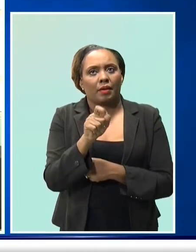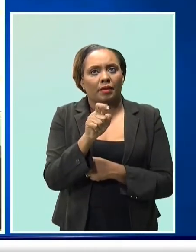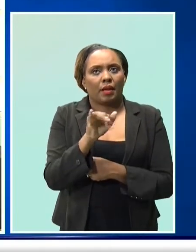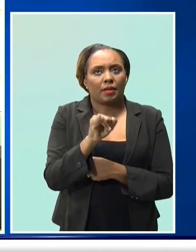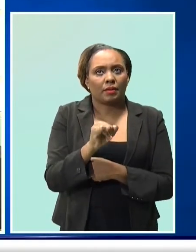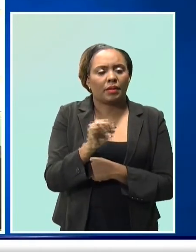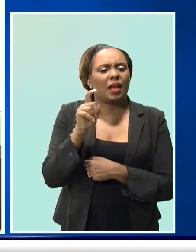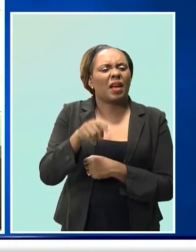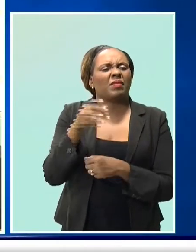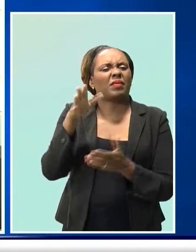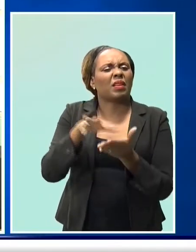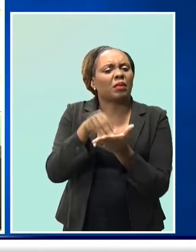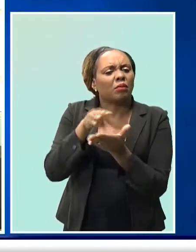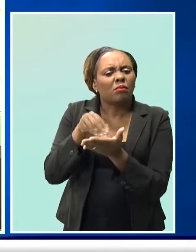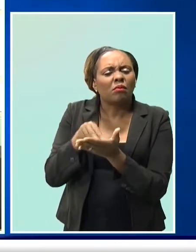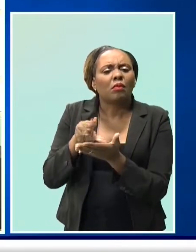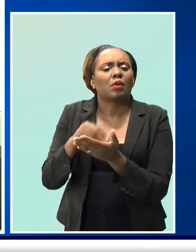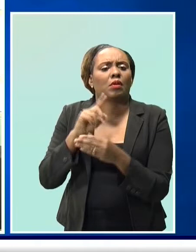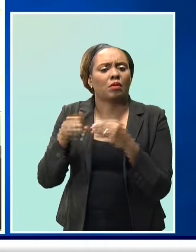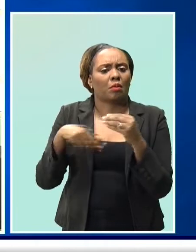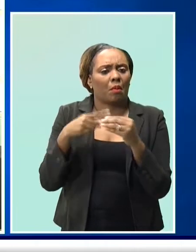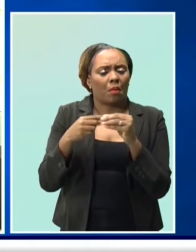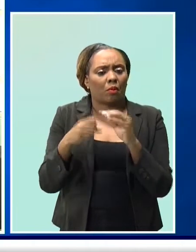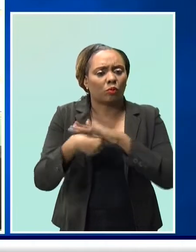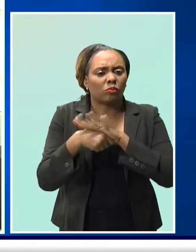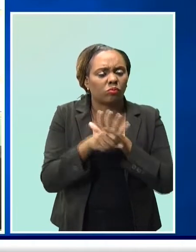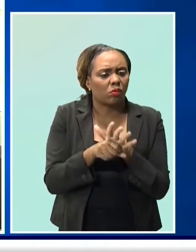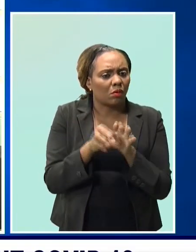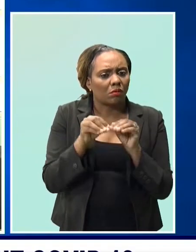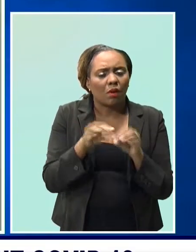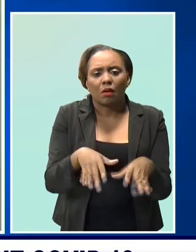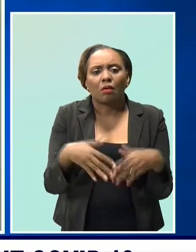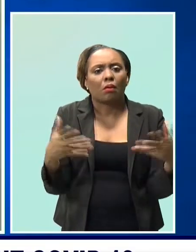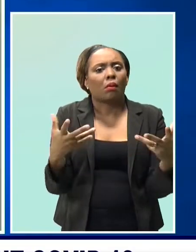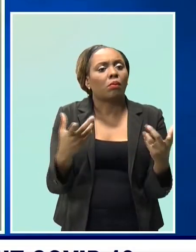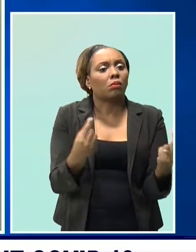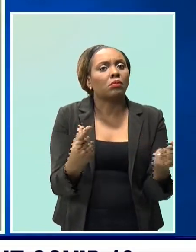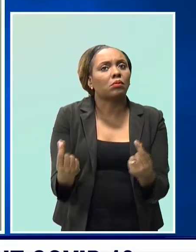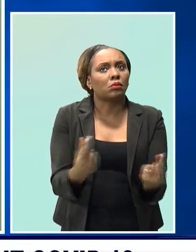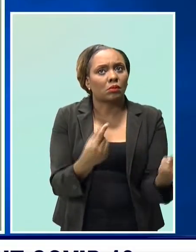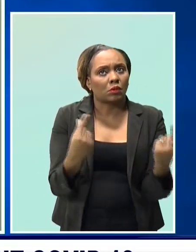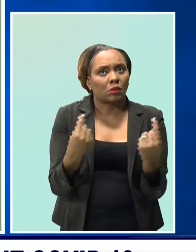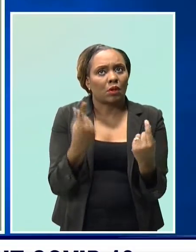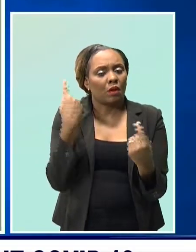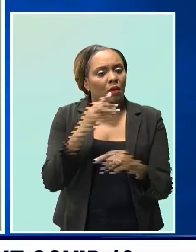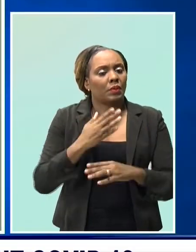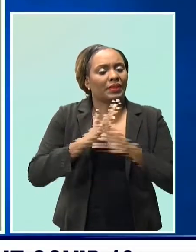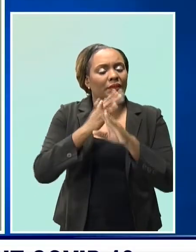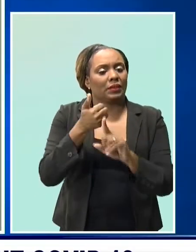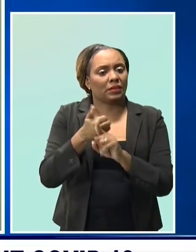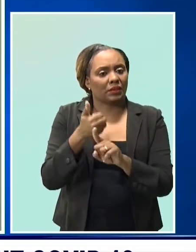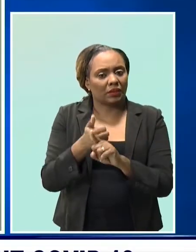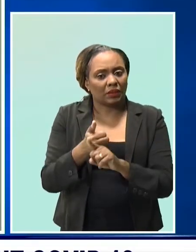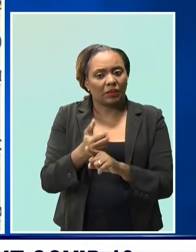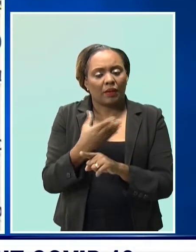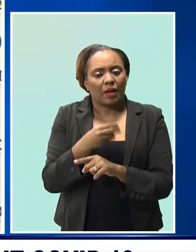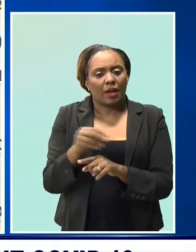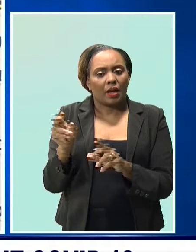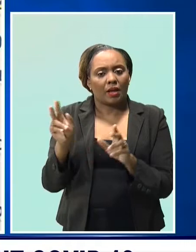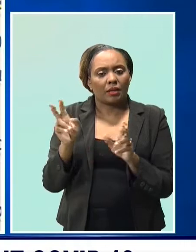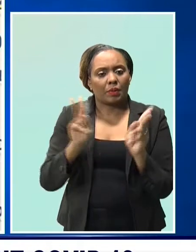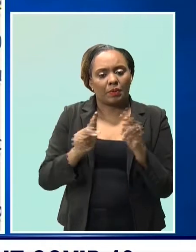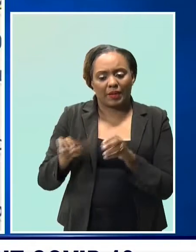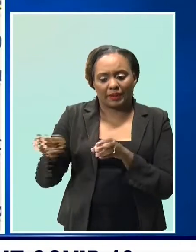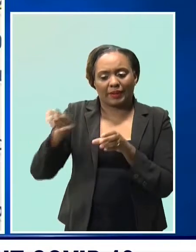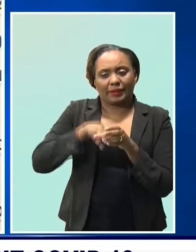sensitized about the dangers of the coronavirus and what they can do to safeguard themselves and their passengers. Medical